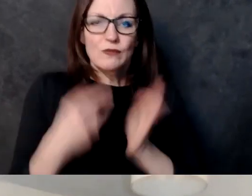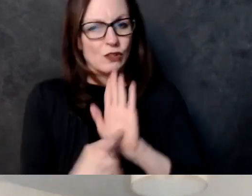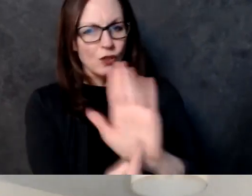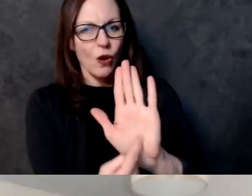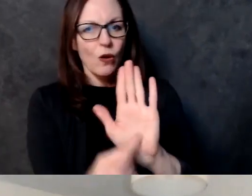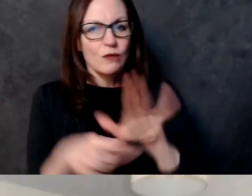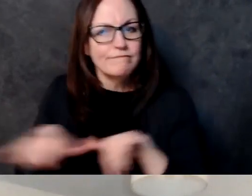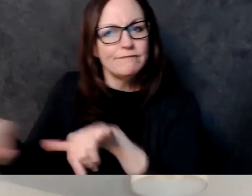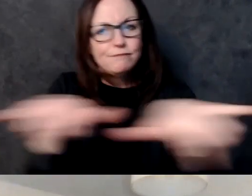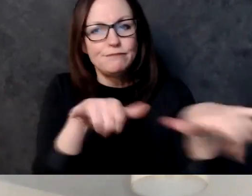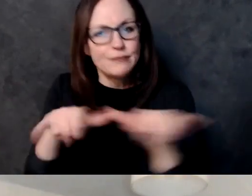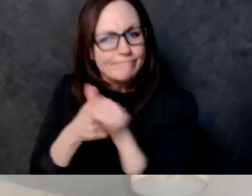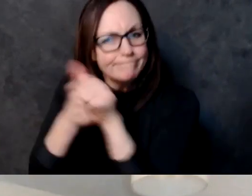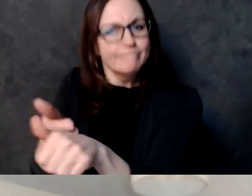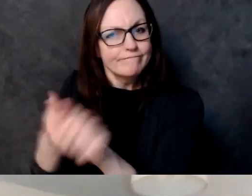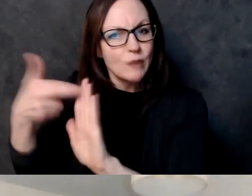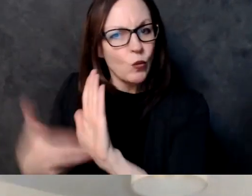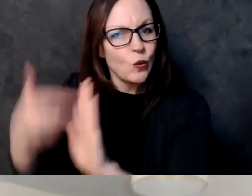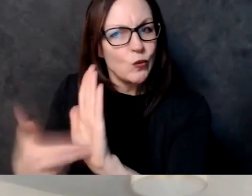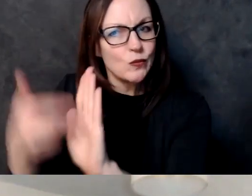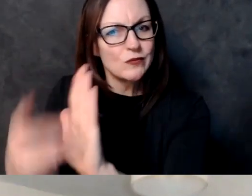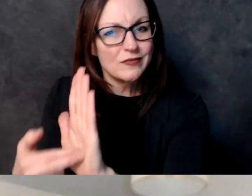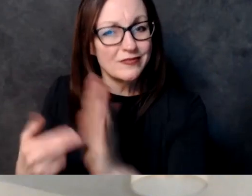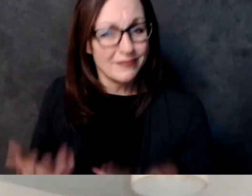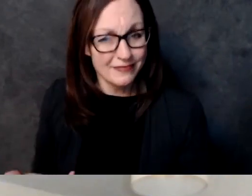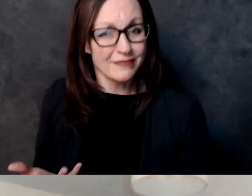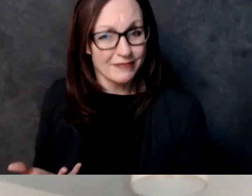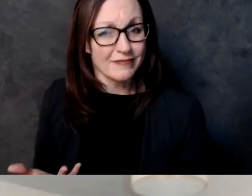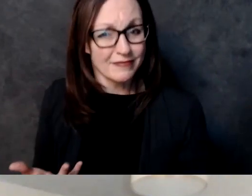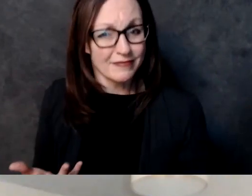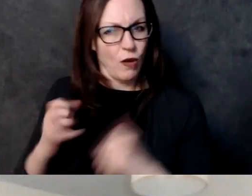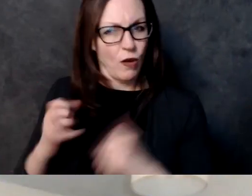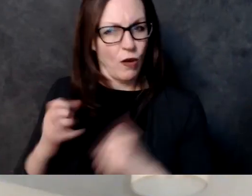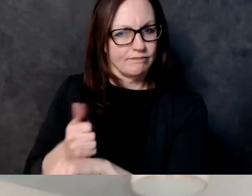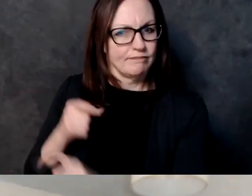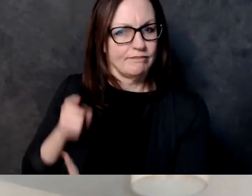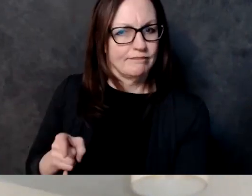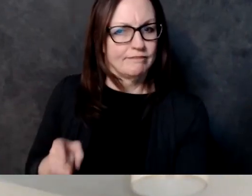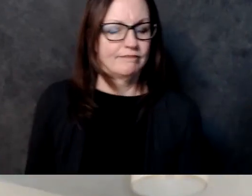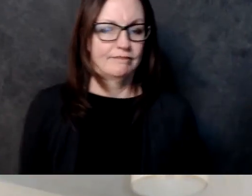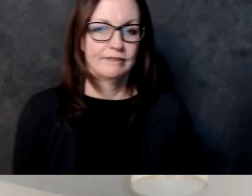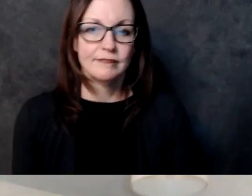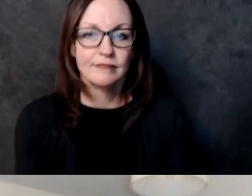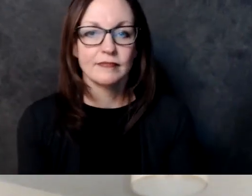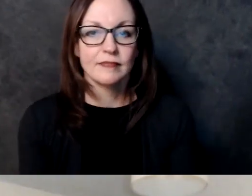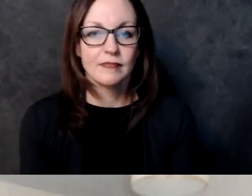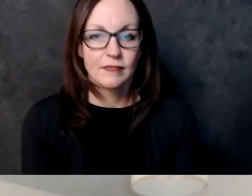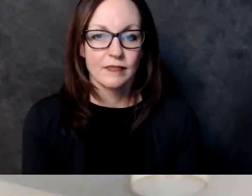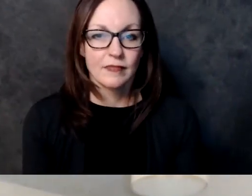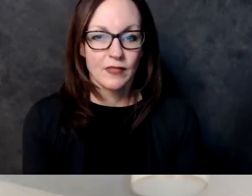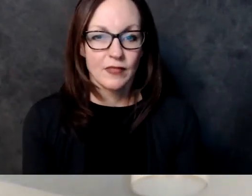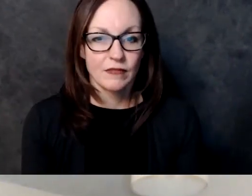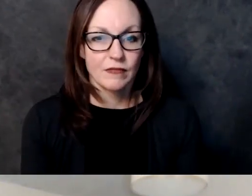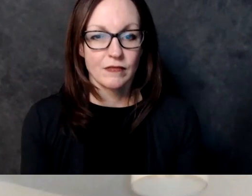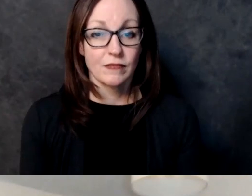deserve that they deserve police accountability um especially when the the um the power